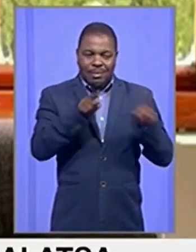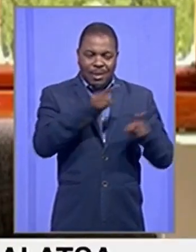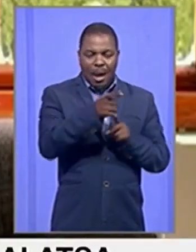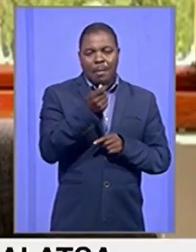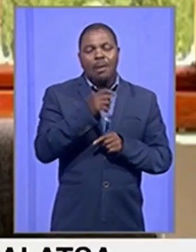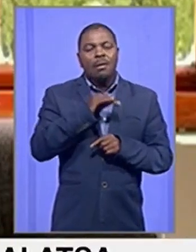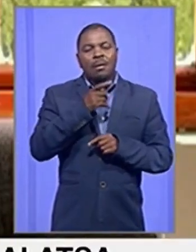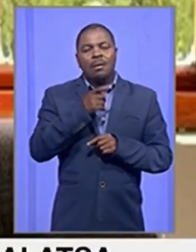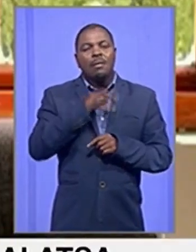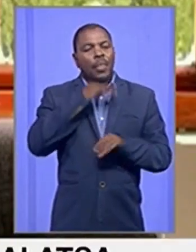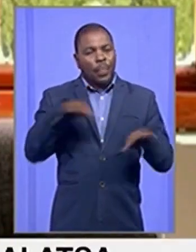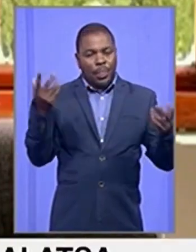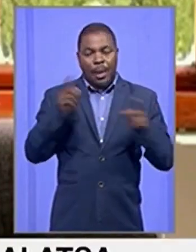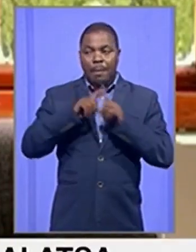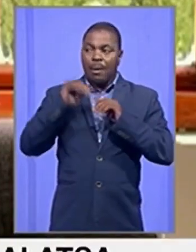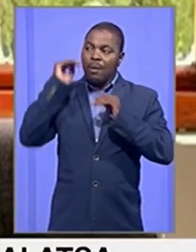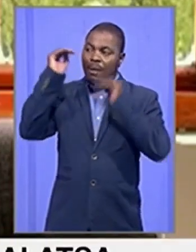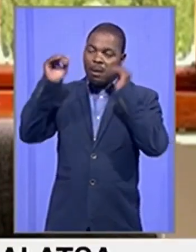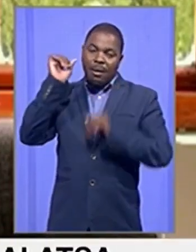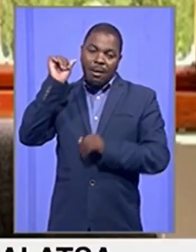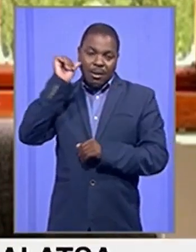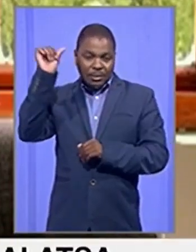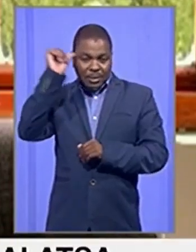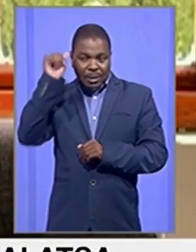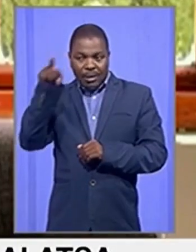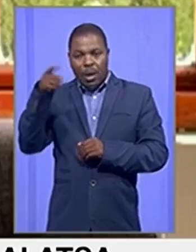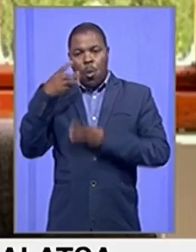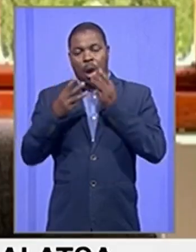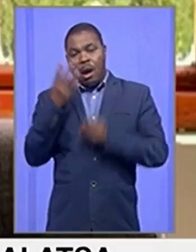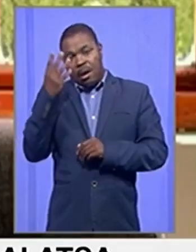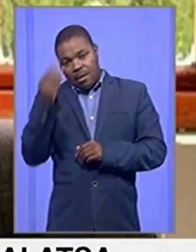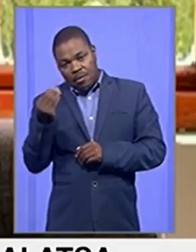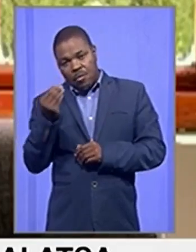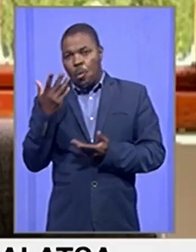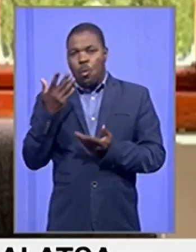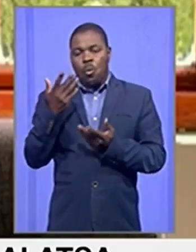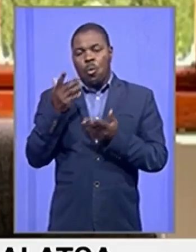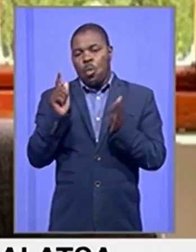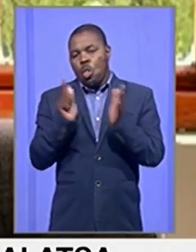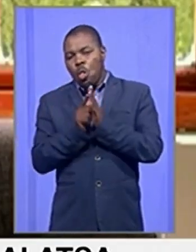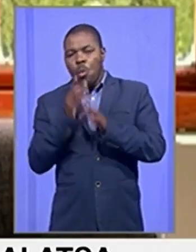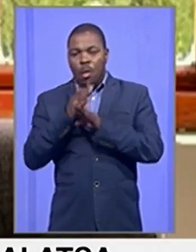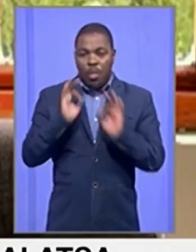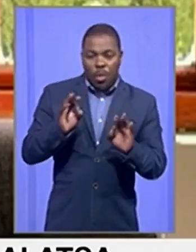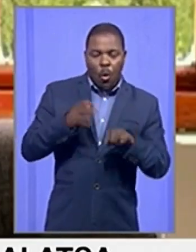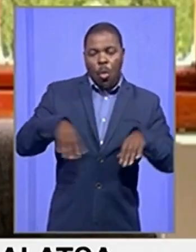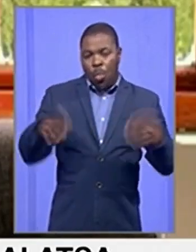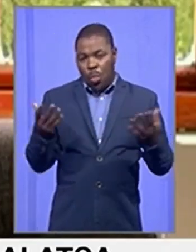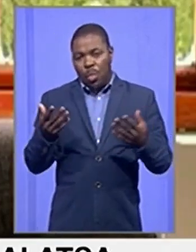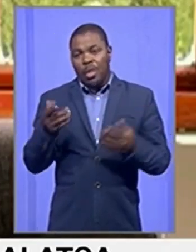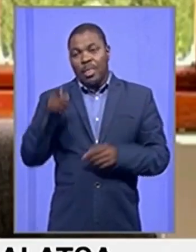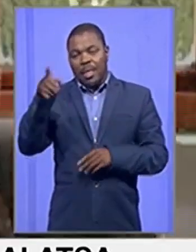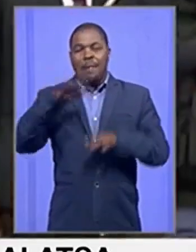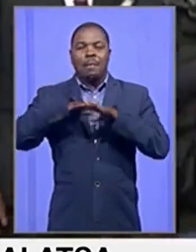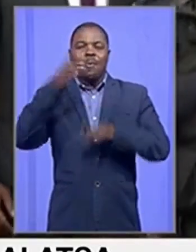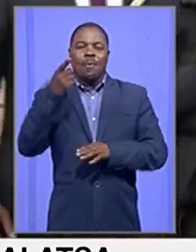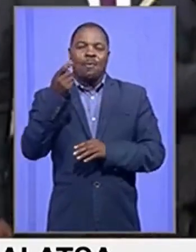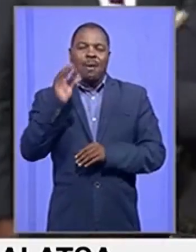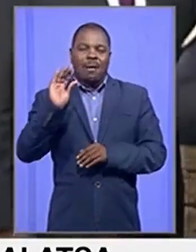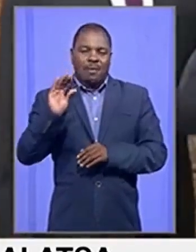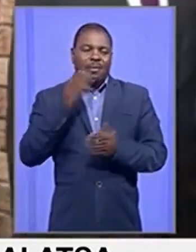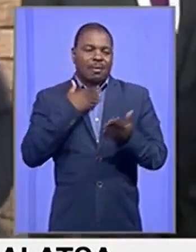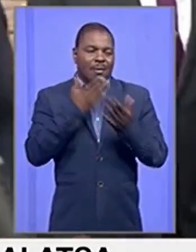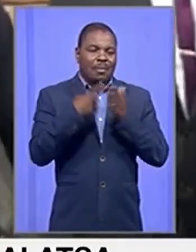older adults, whether they have employment legally or illegally, tend to have more access to funds.